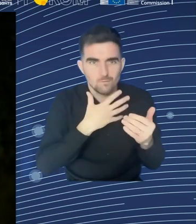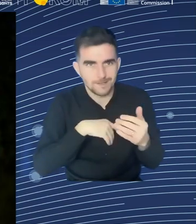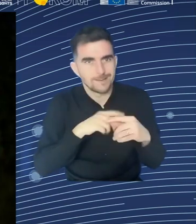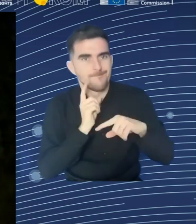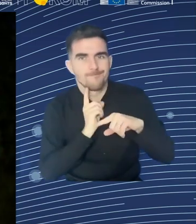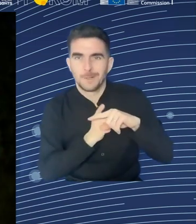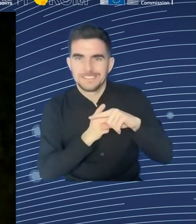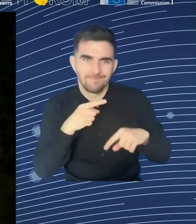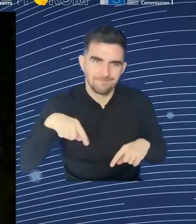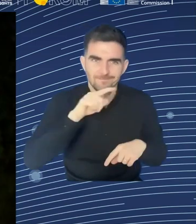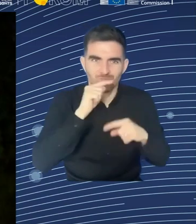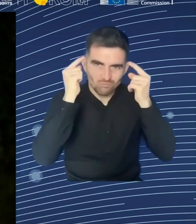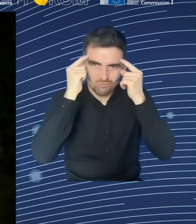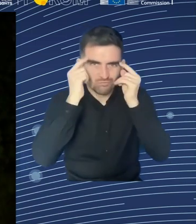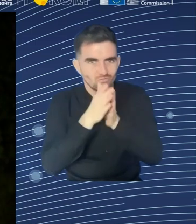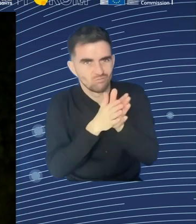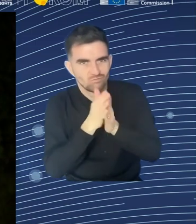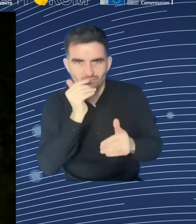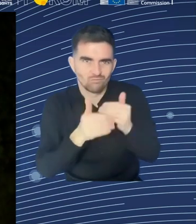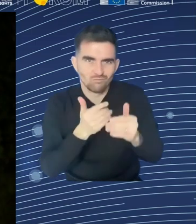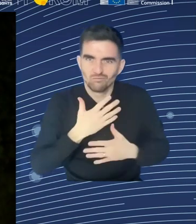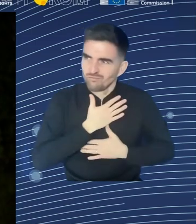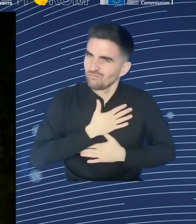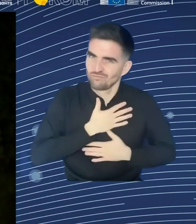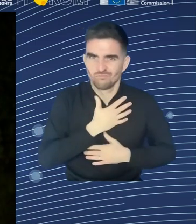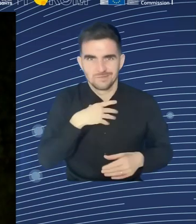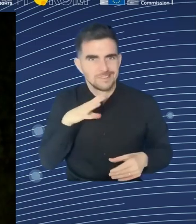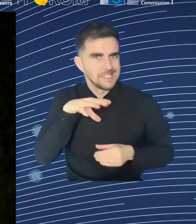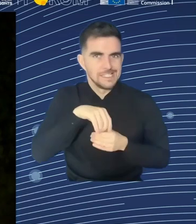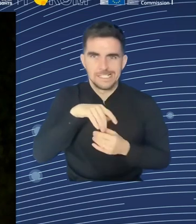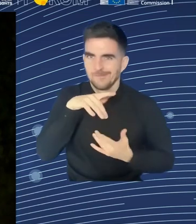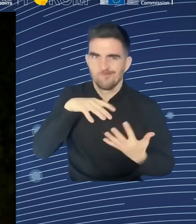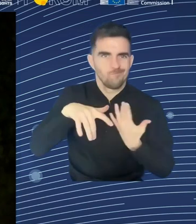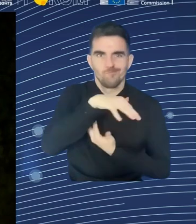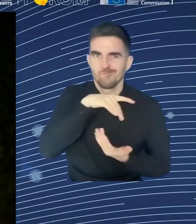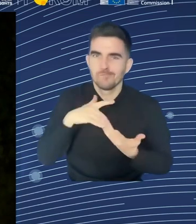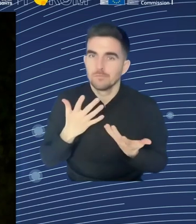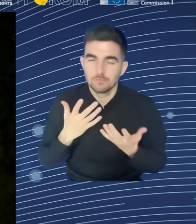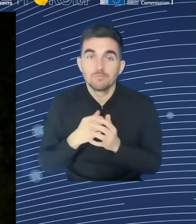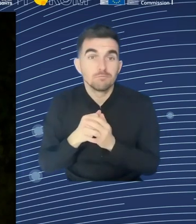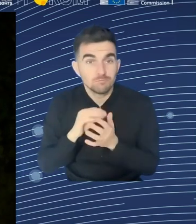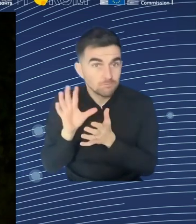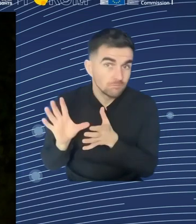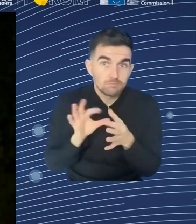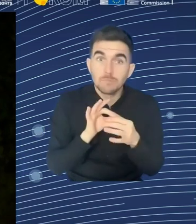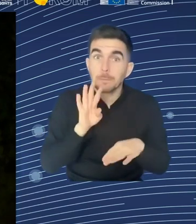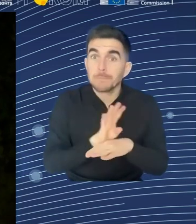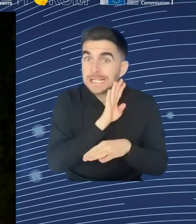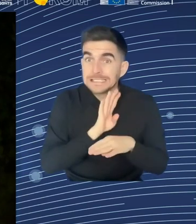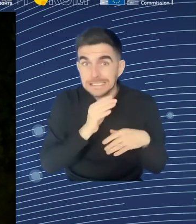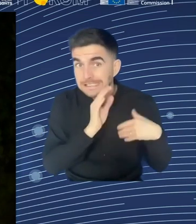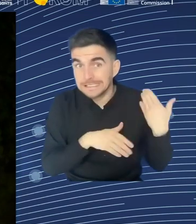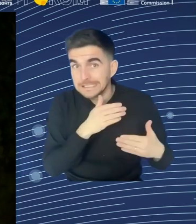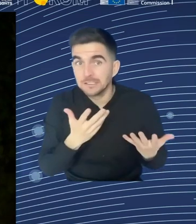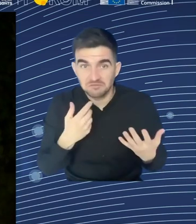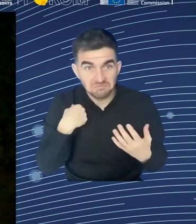the best to succeed in the twin transitions. And in order to achieve that, I think today's conference is very